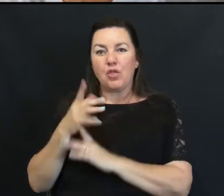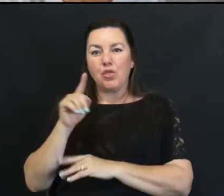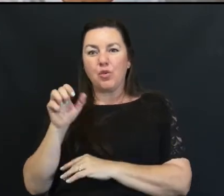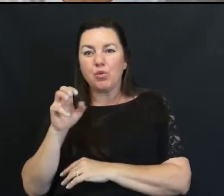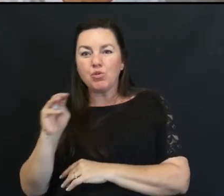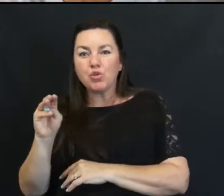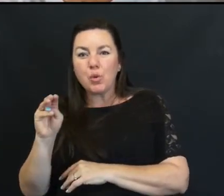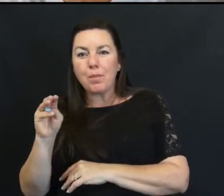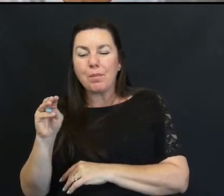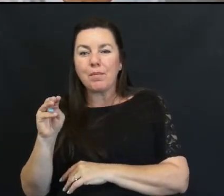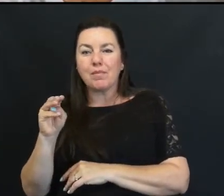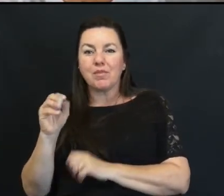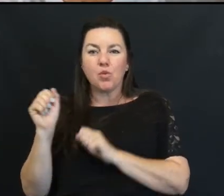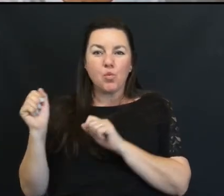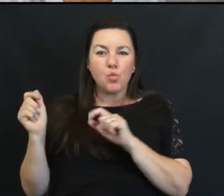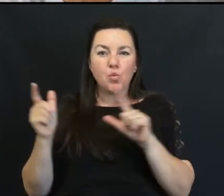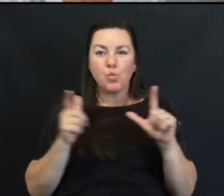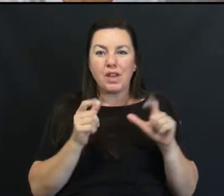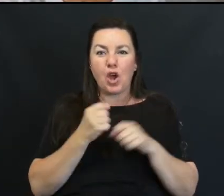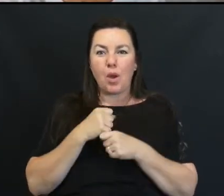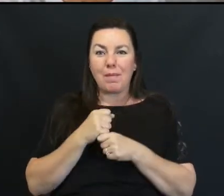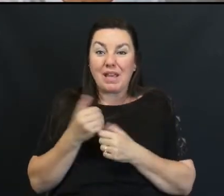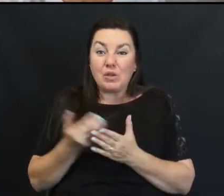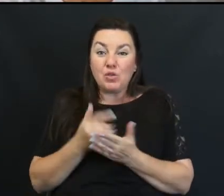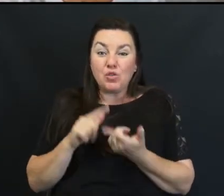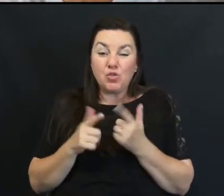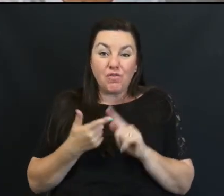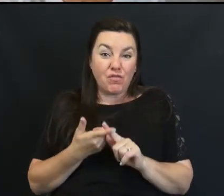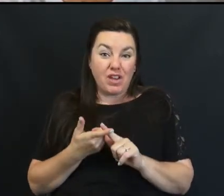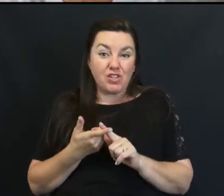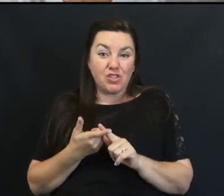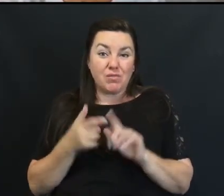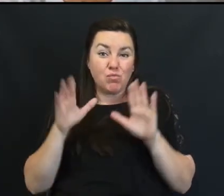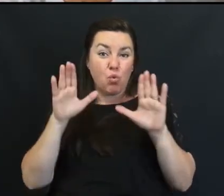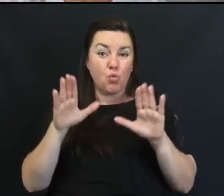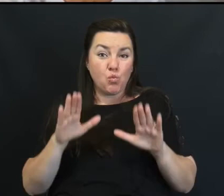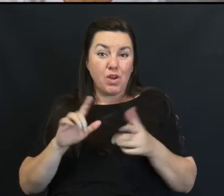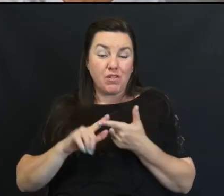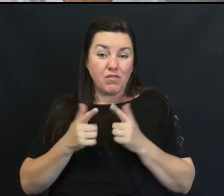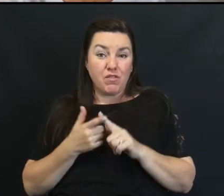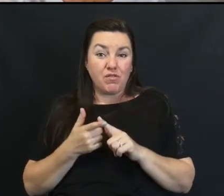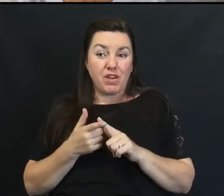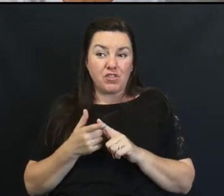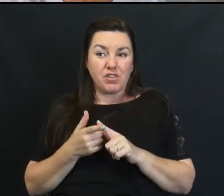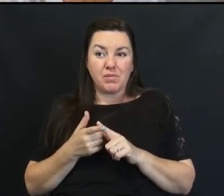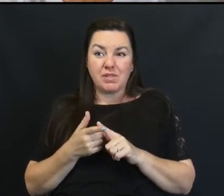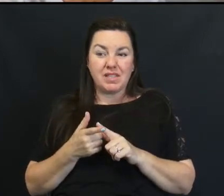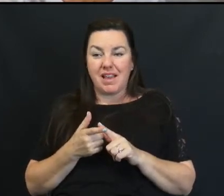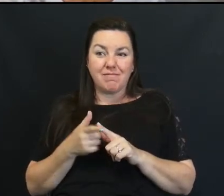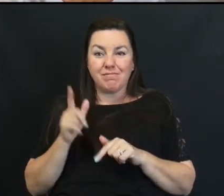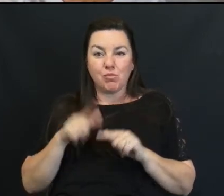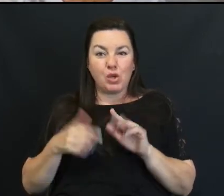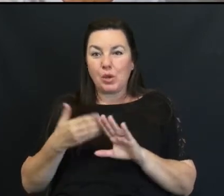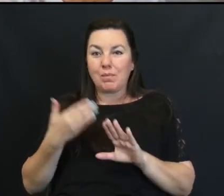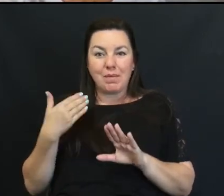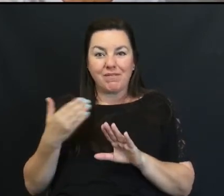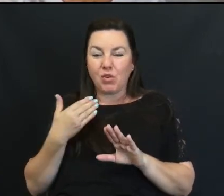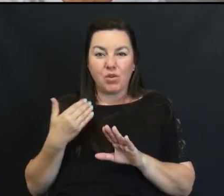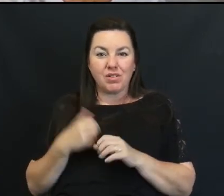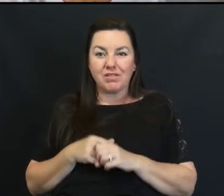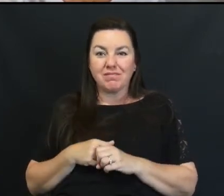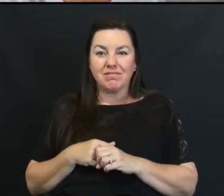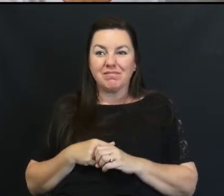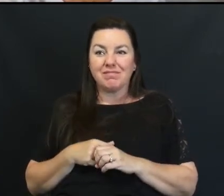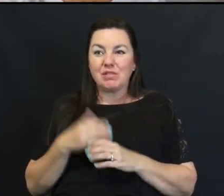Zoom We've all Been able to make New friendships Wonderful friendships That we would not Have been able to make In the past